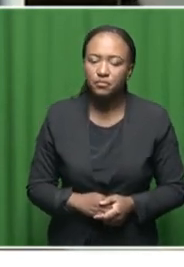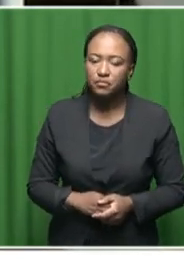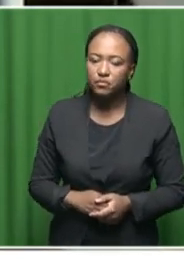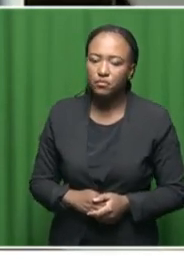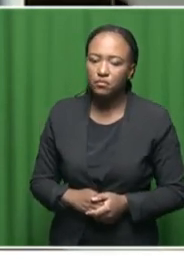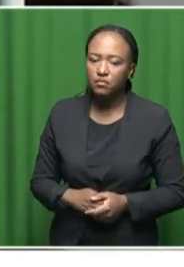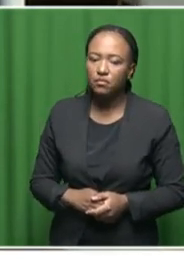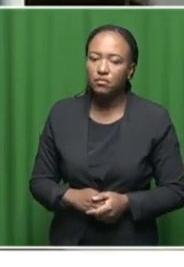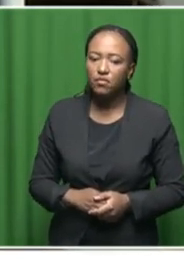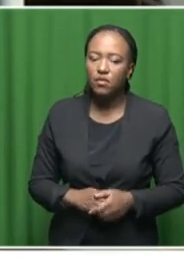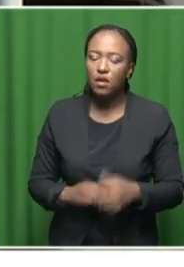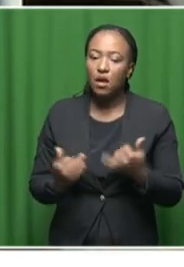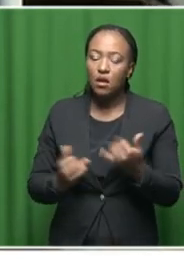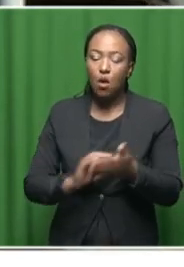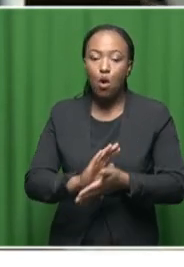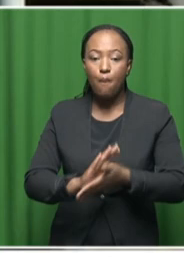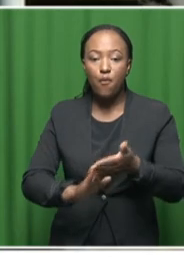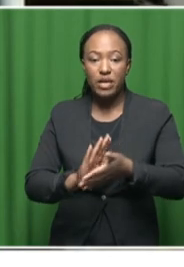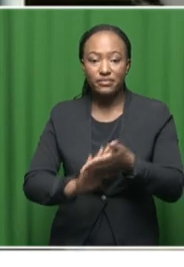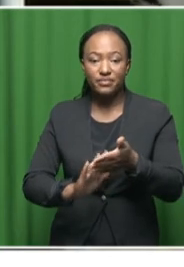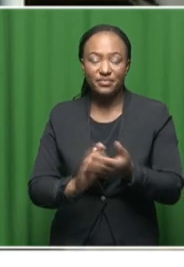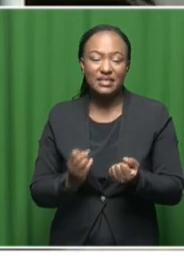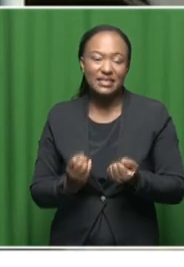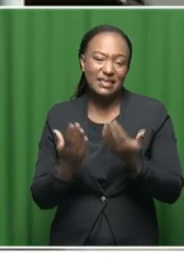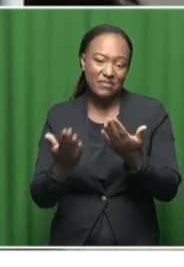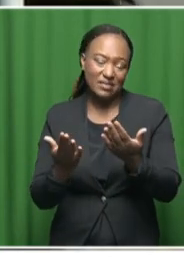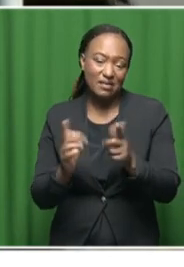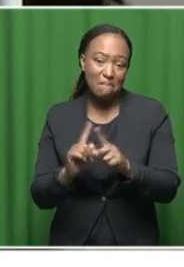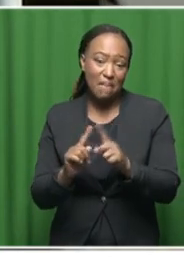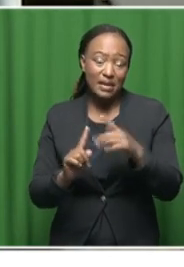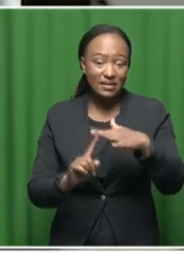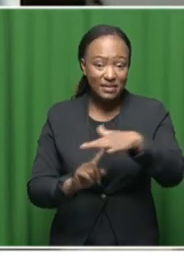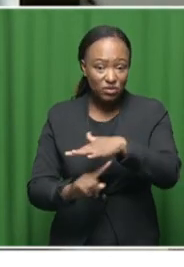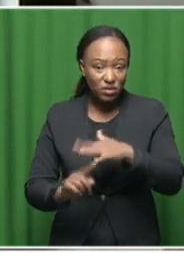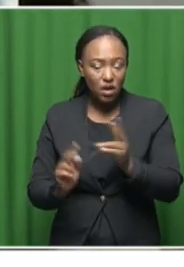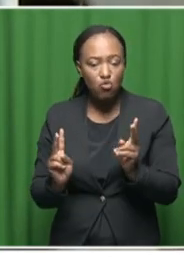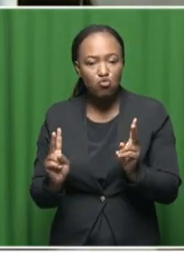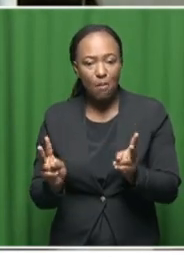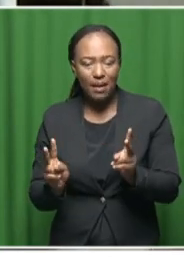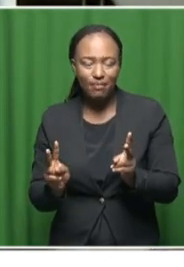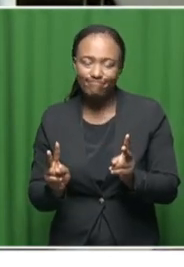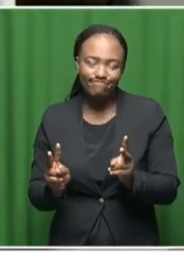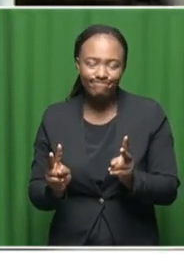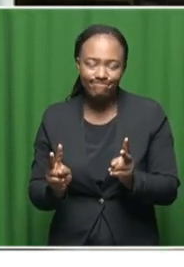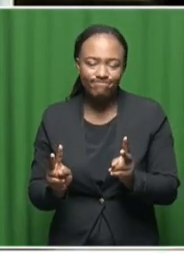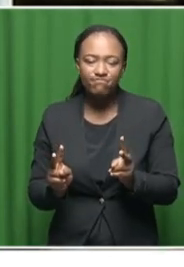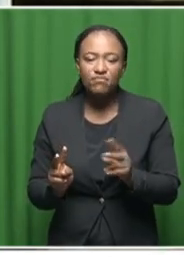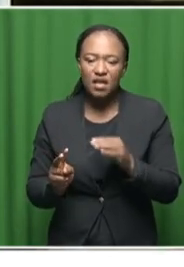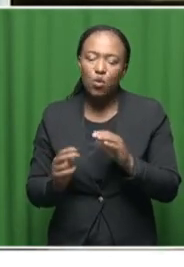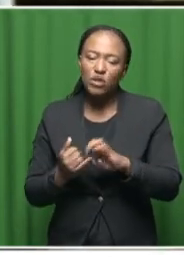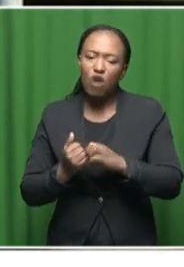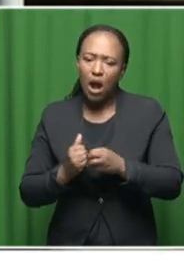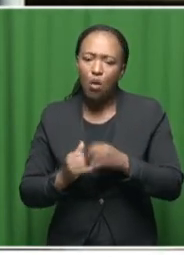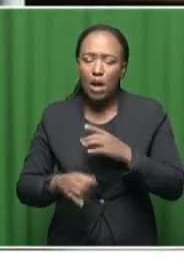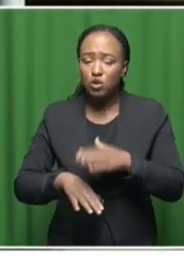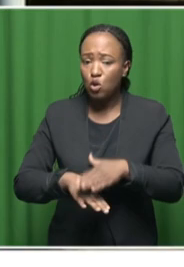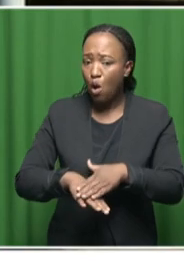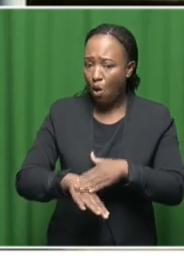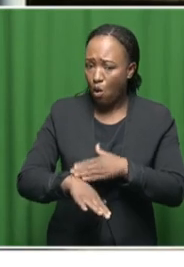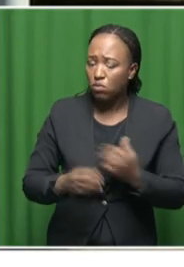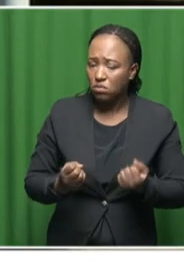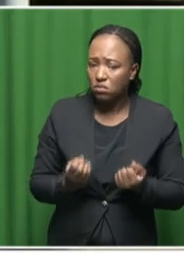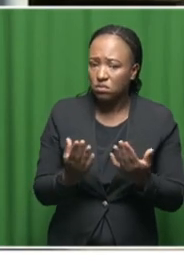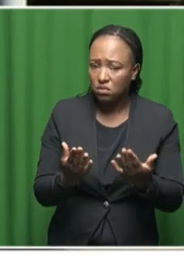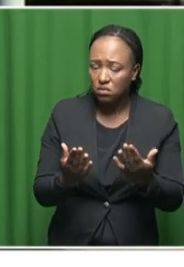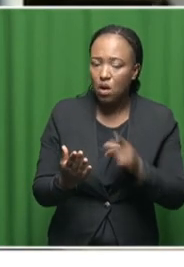operating the services under abnormal conditions, which makes it already a small and a slow service, but still a safe service. Now with